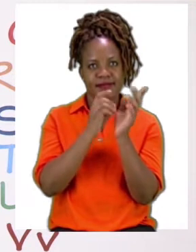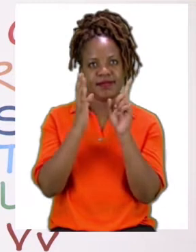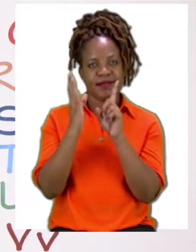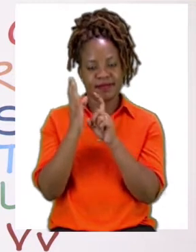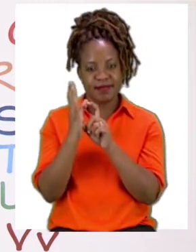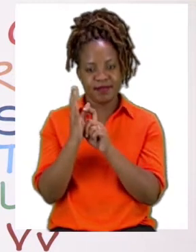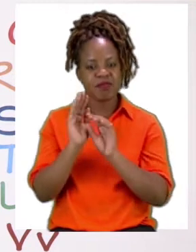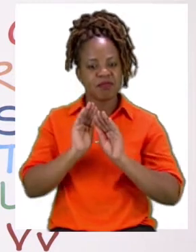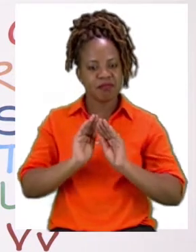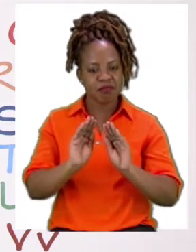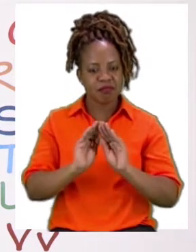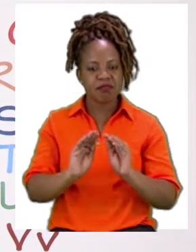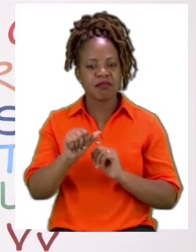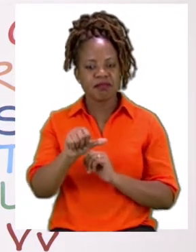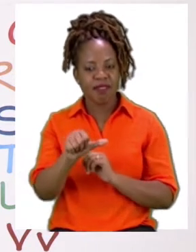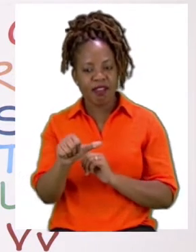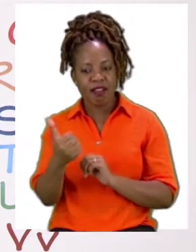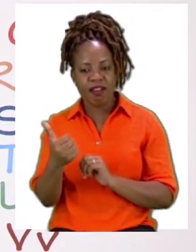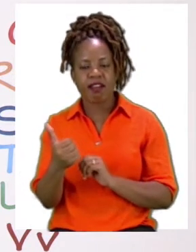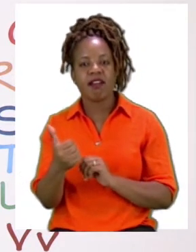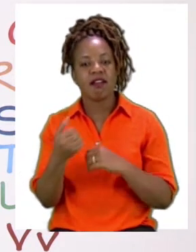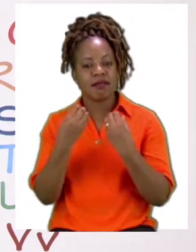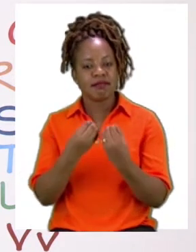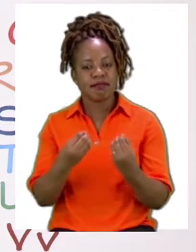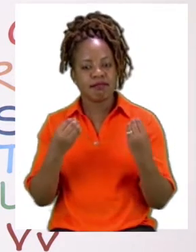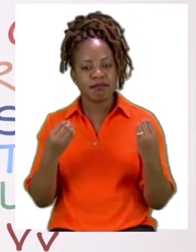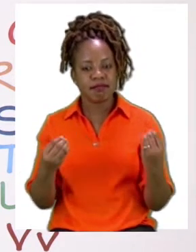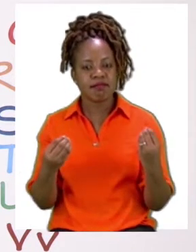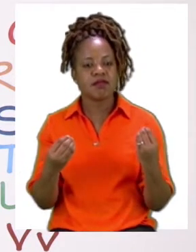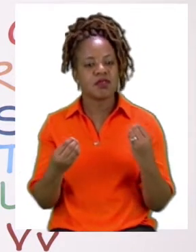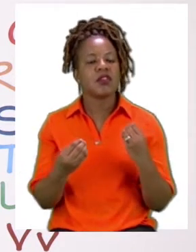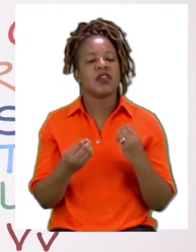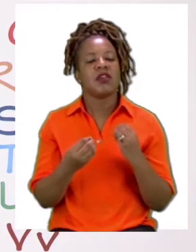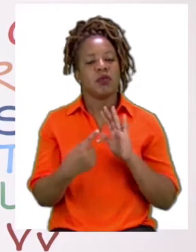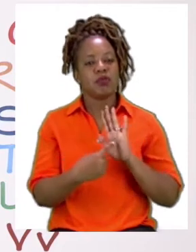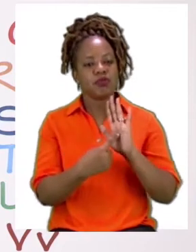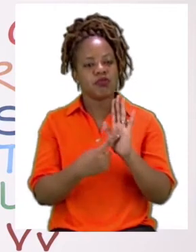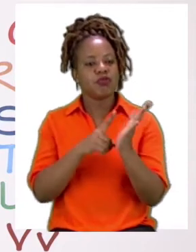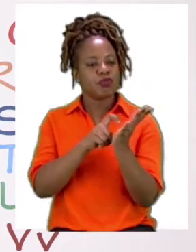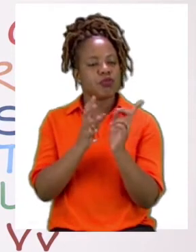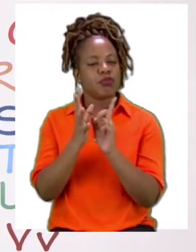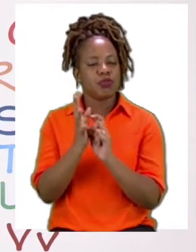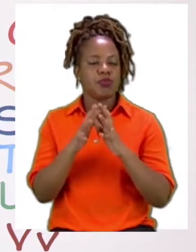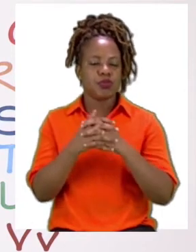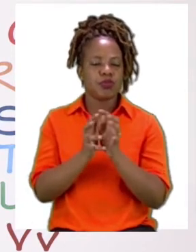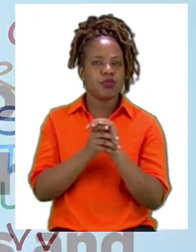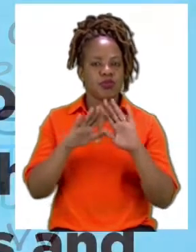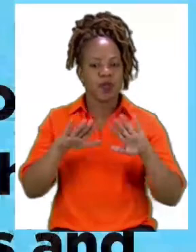to sanitize by showing them. Make sure that your hands are dry before you touch anything else.